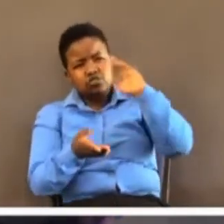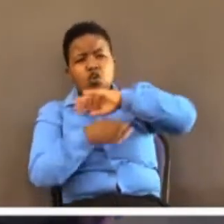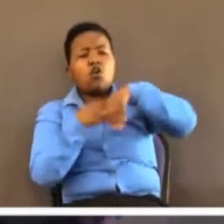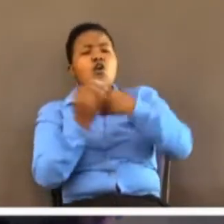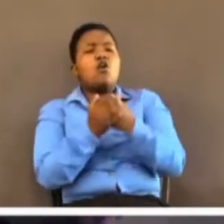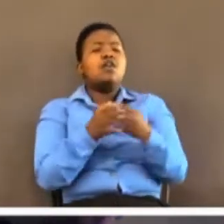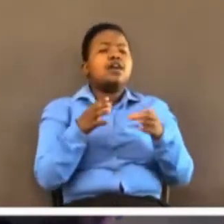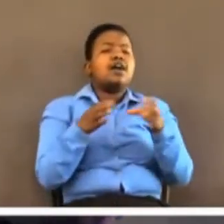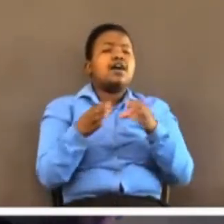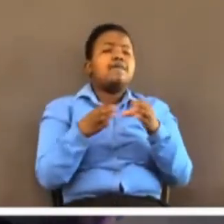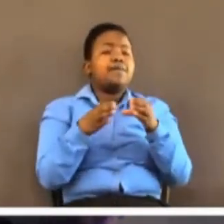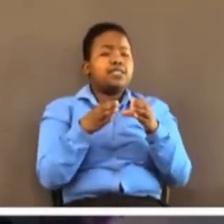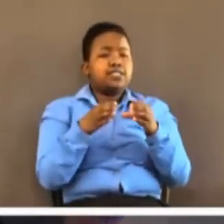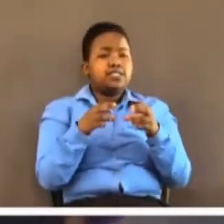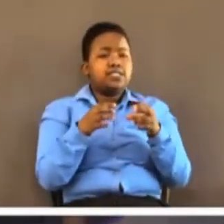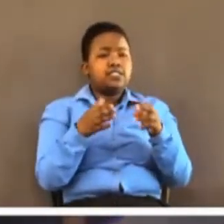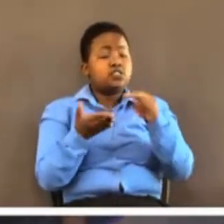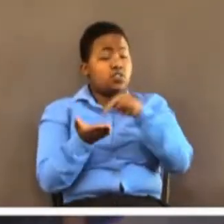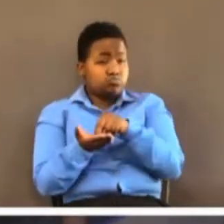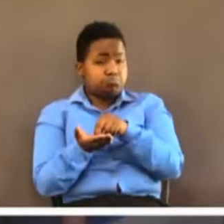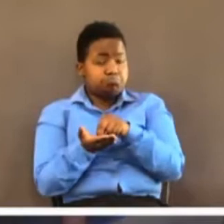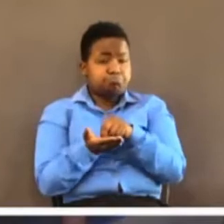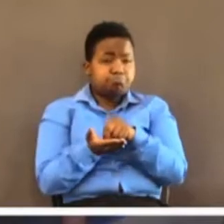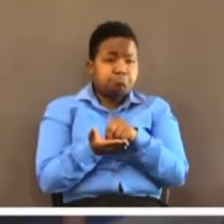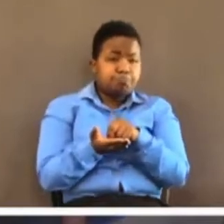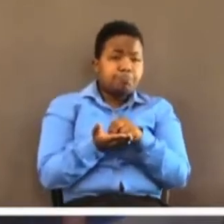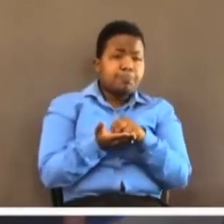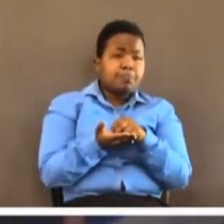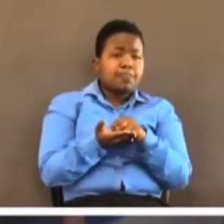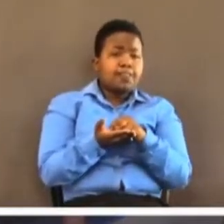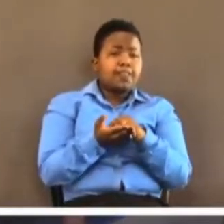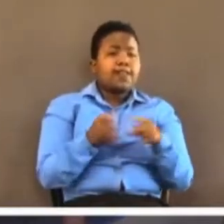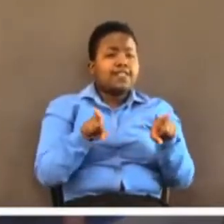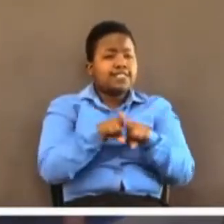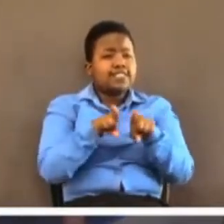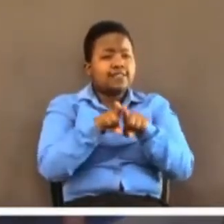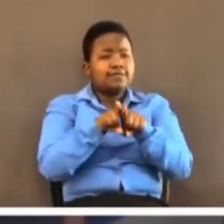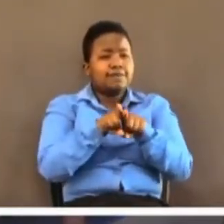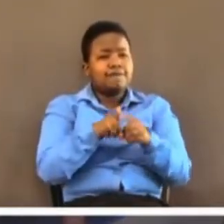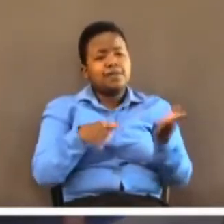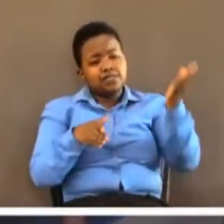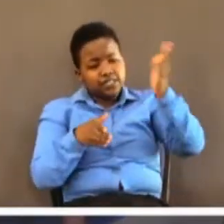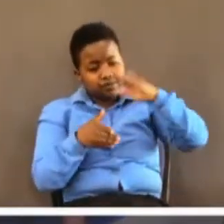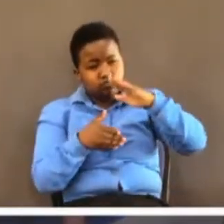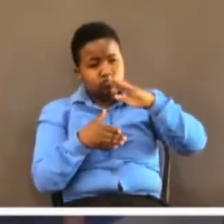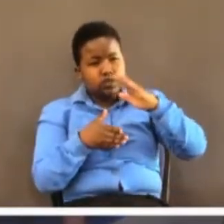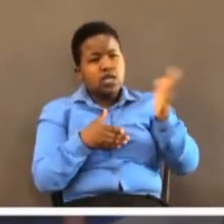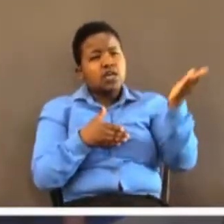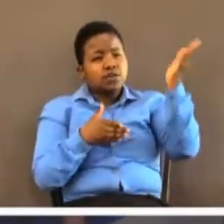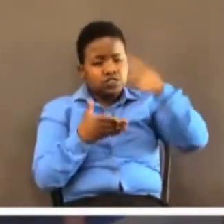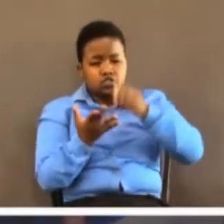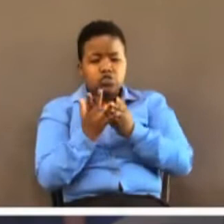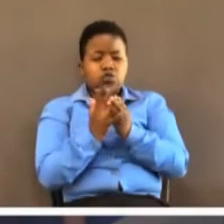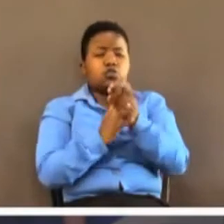your problem will be solved. And that's why I picked on that topic, reset, restoration through